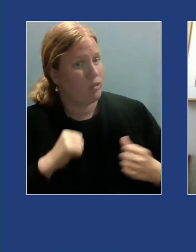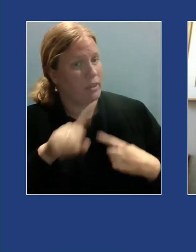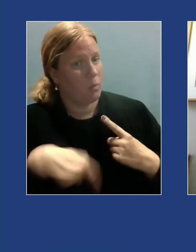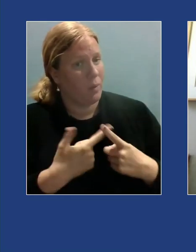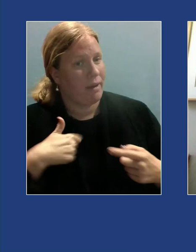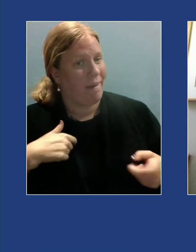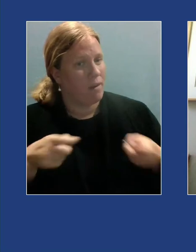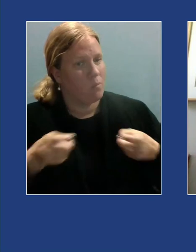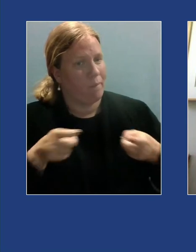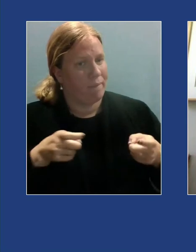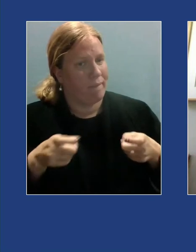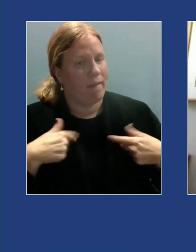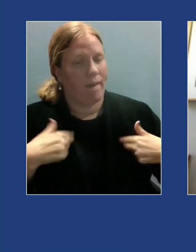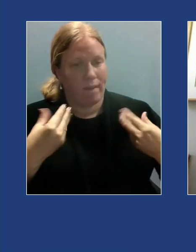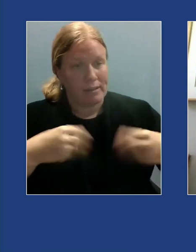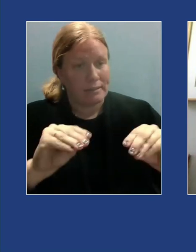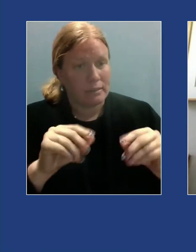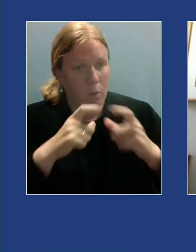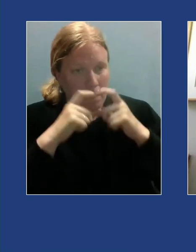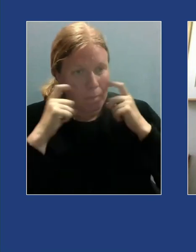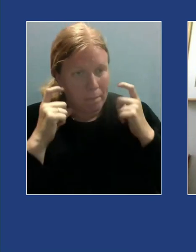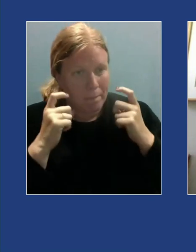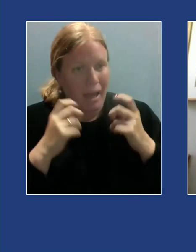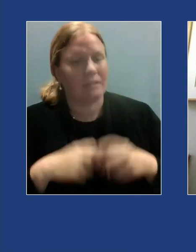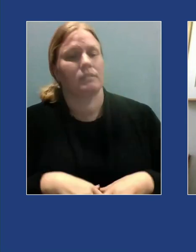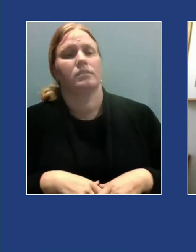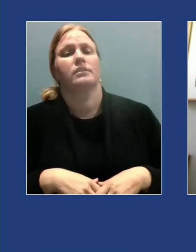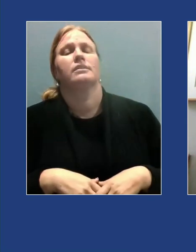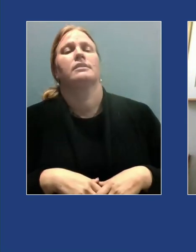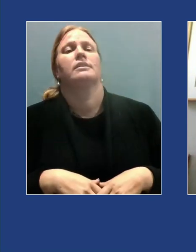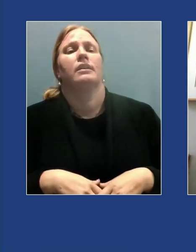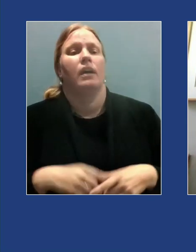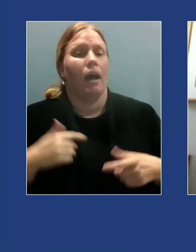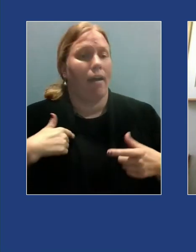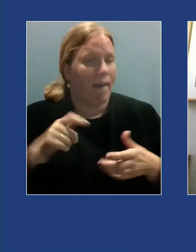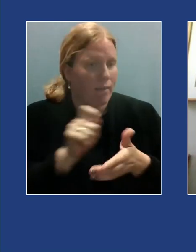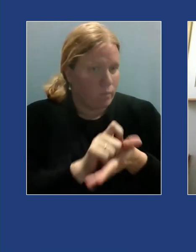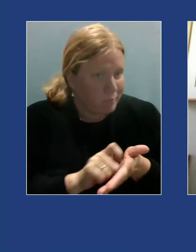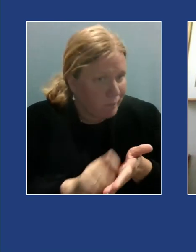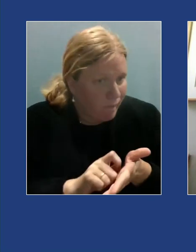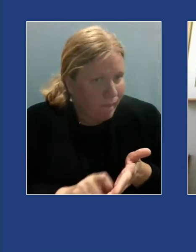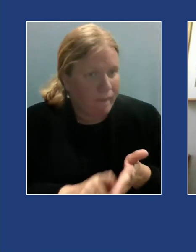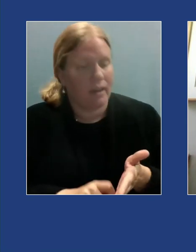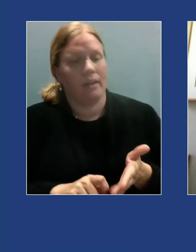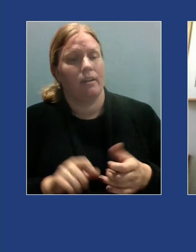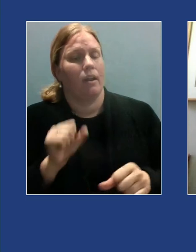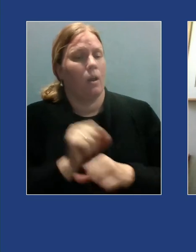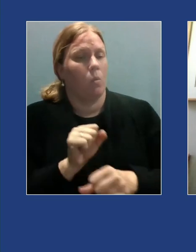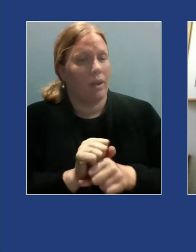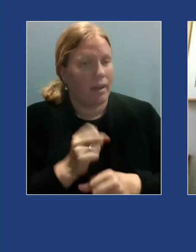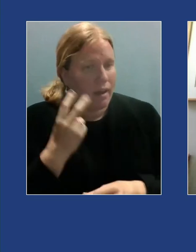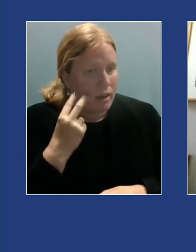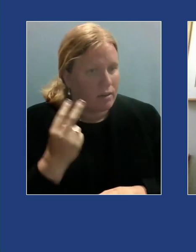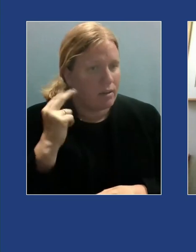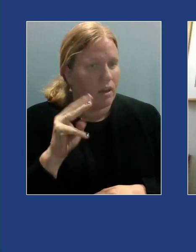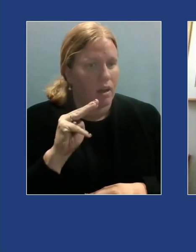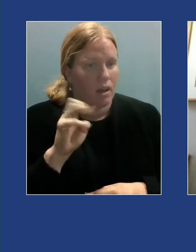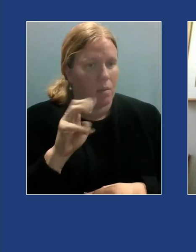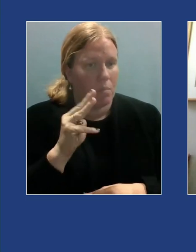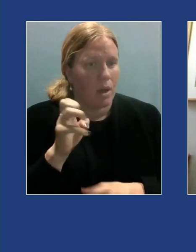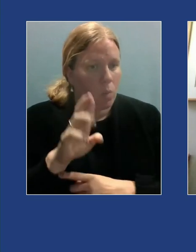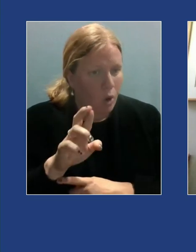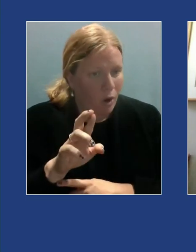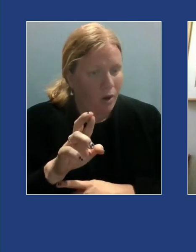to friends and online I got back into writing and I'm working on a memoir I love fashion and shopping but my collection of dresses